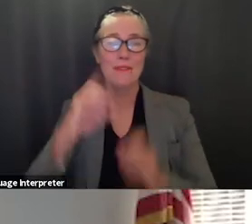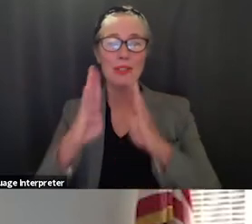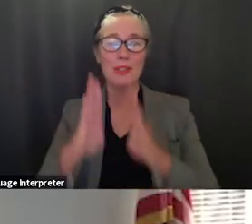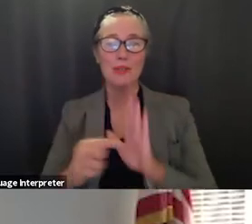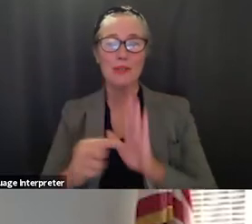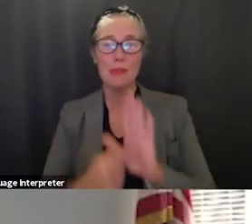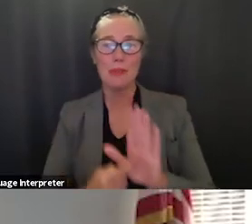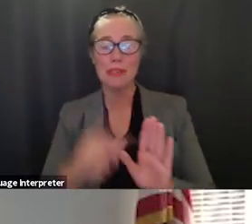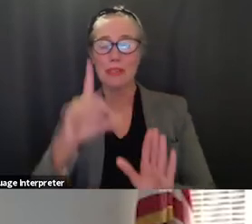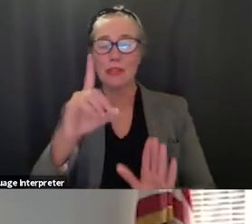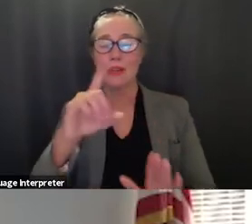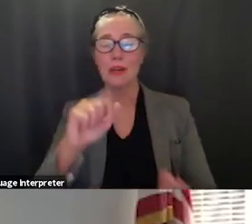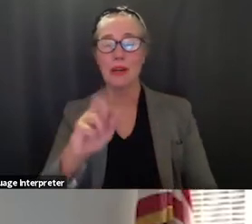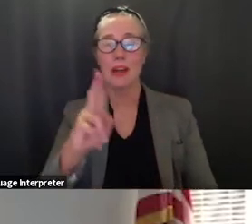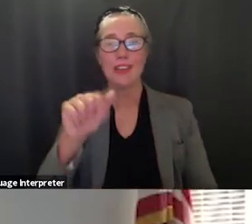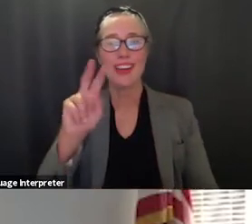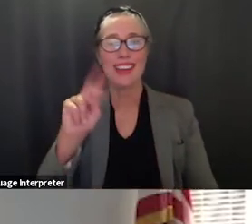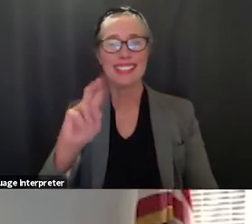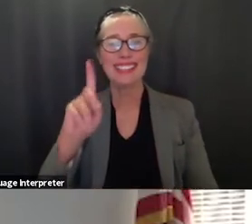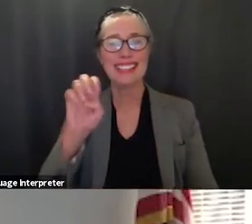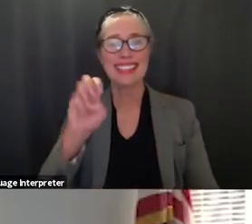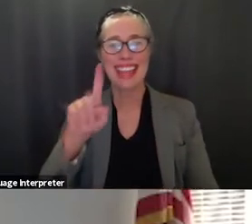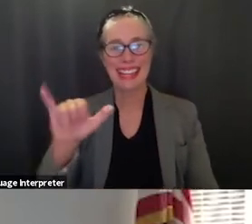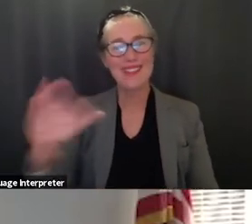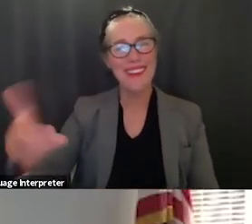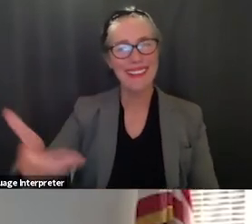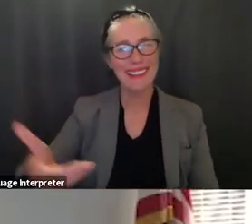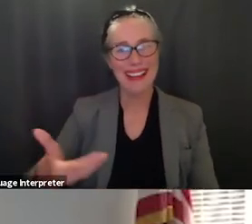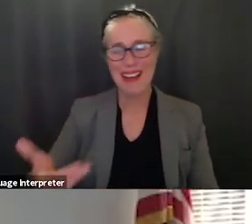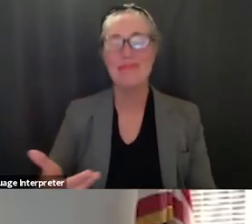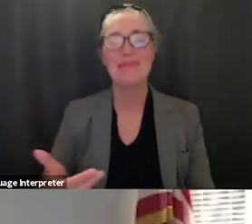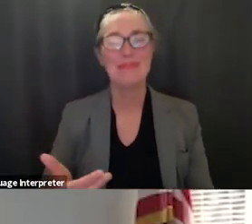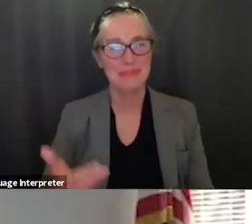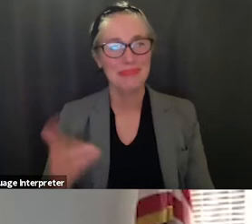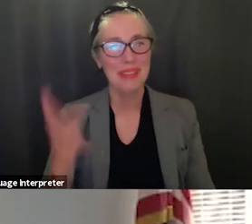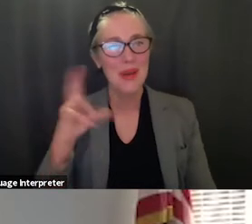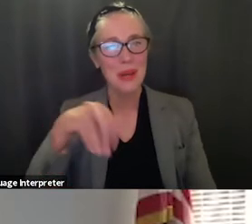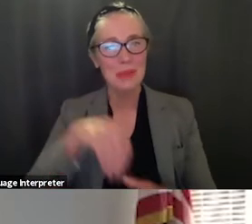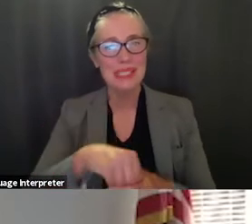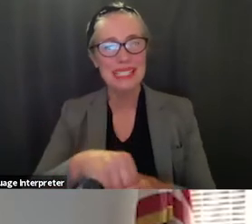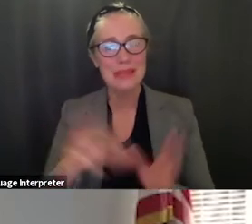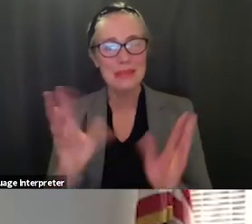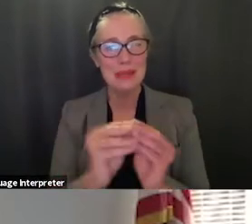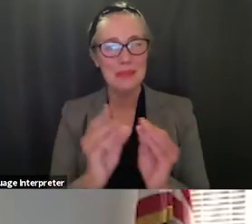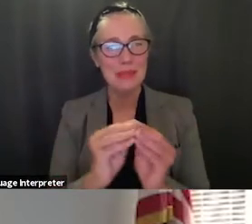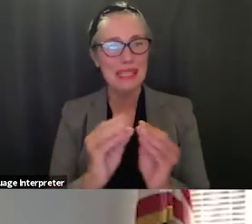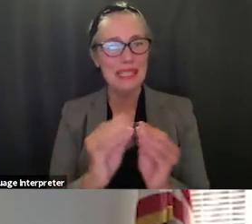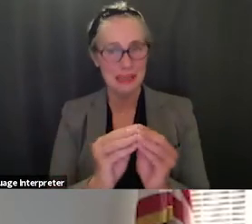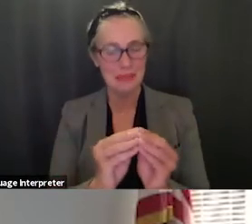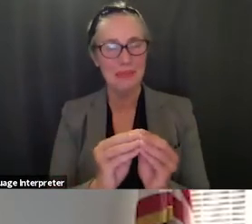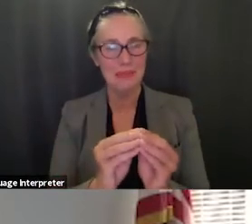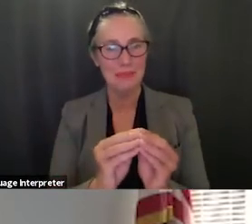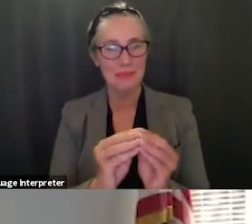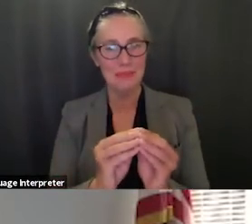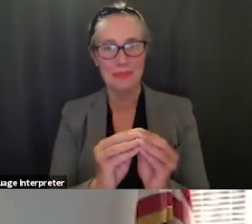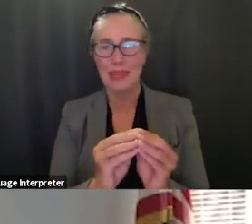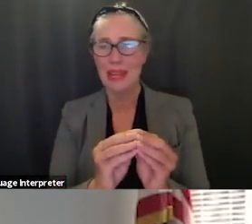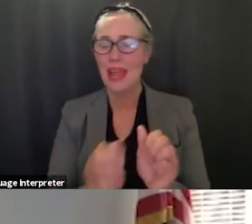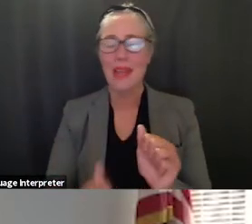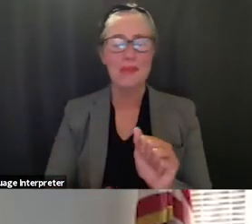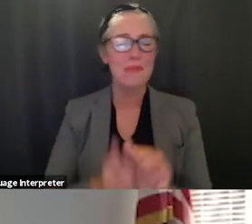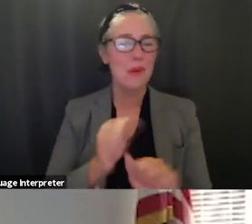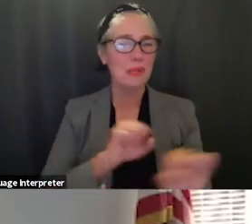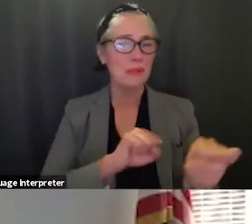dawson kelly welcome um dawson will participate in our meetings to the full extent fullest extent possible